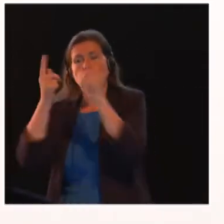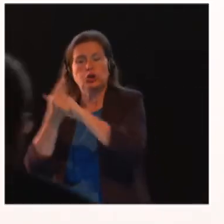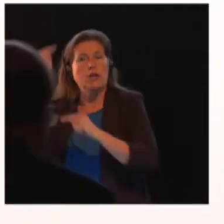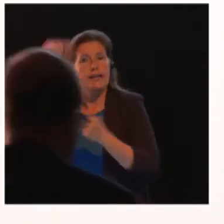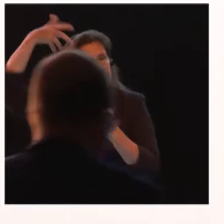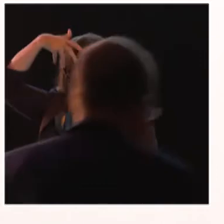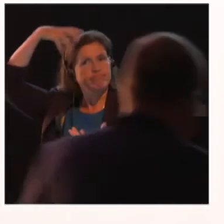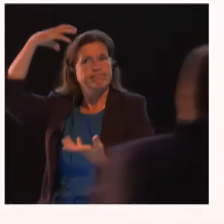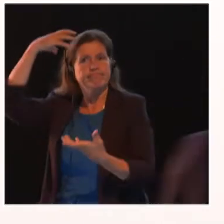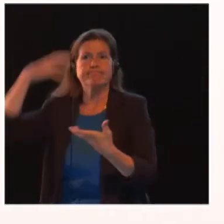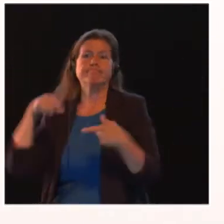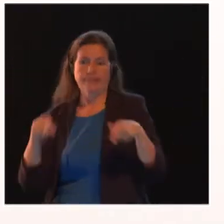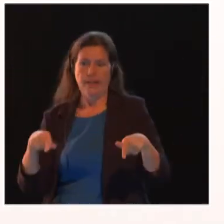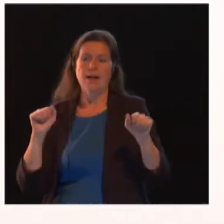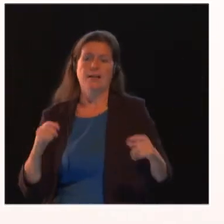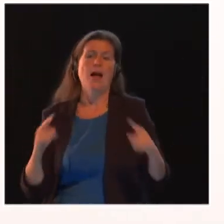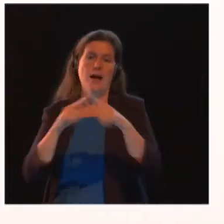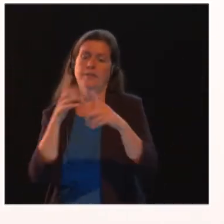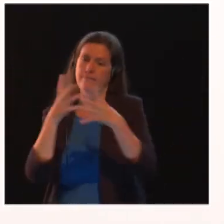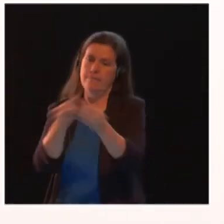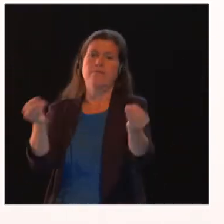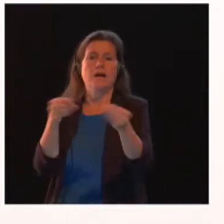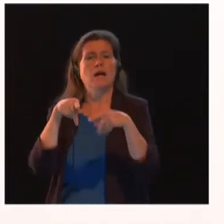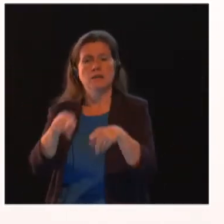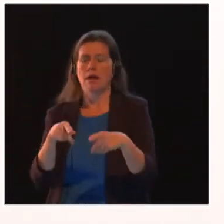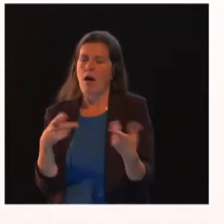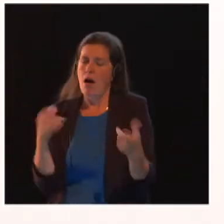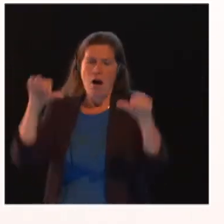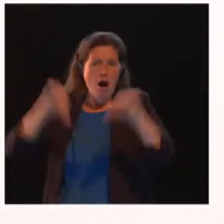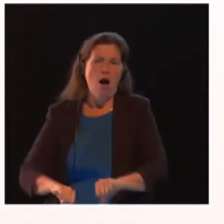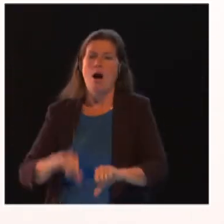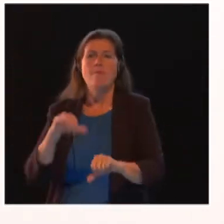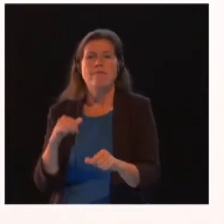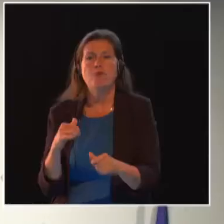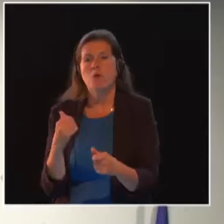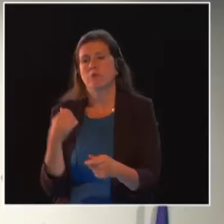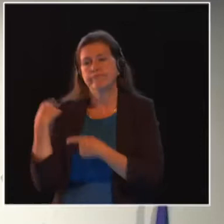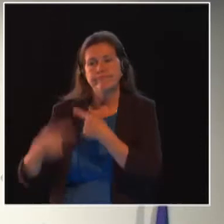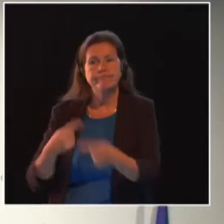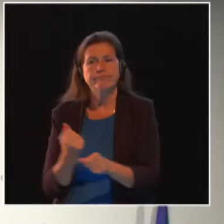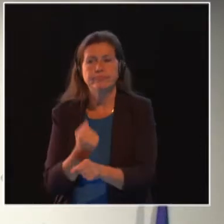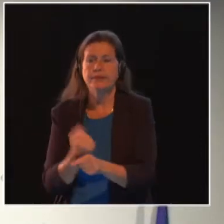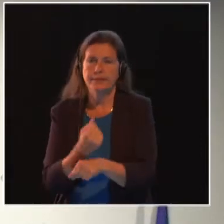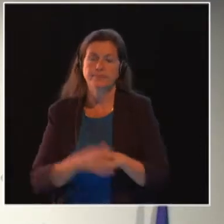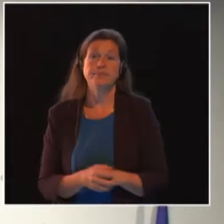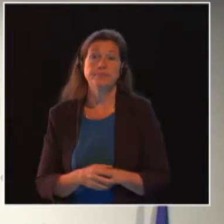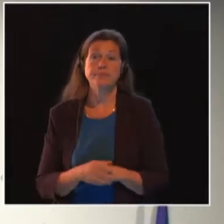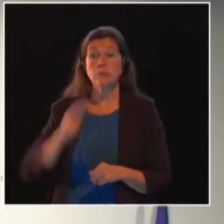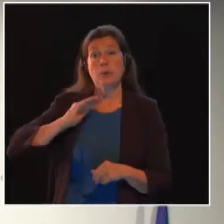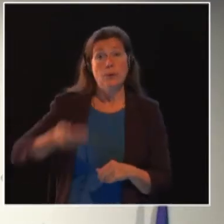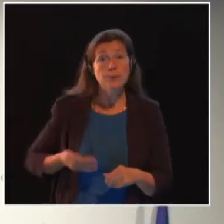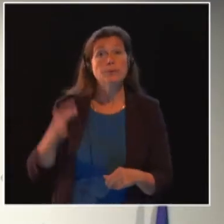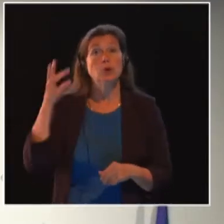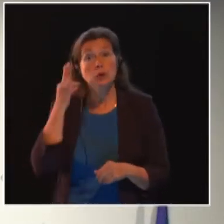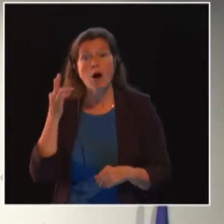of fighting against the harmful practices. And Hakima, women and girls themselves speaking out